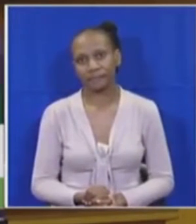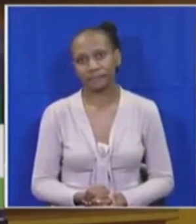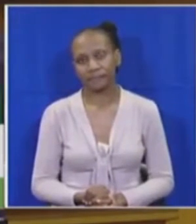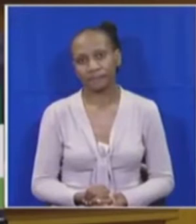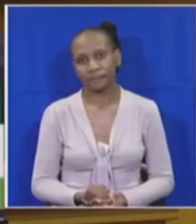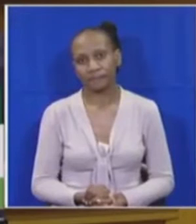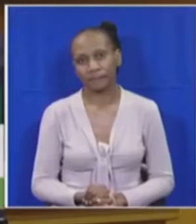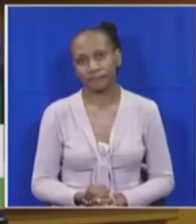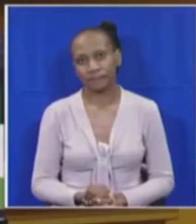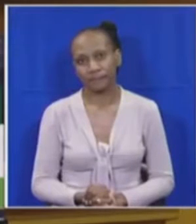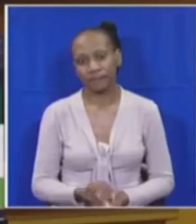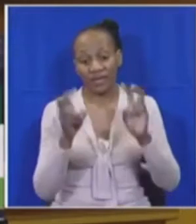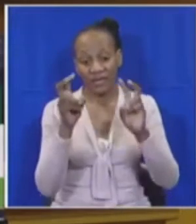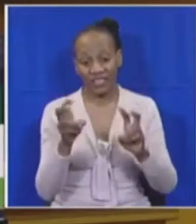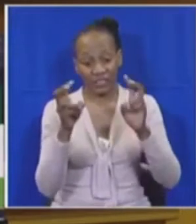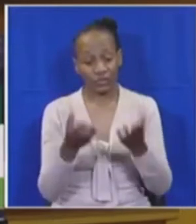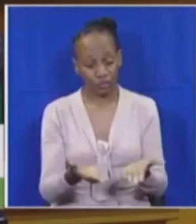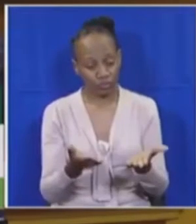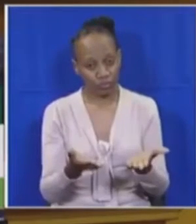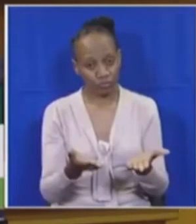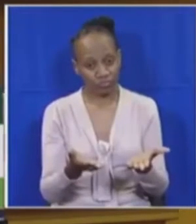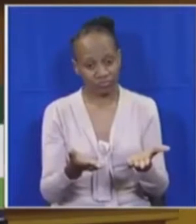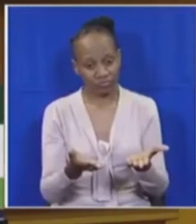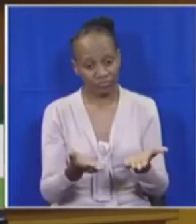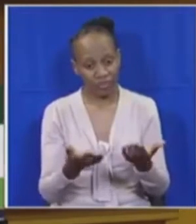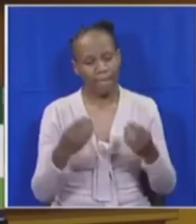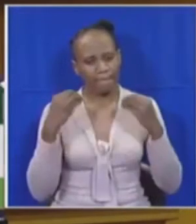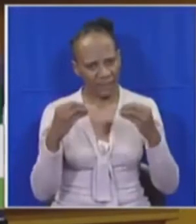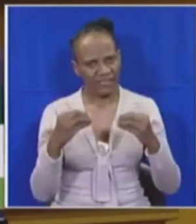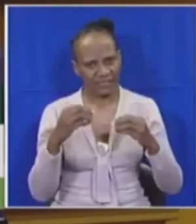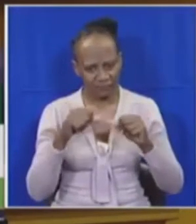This matter is still under investigation.